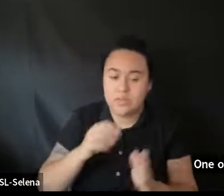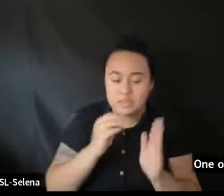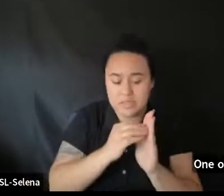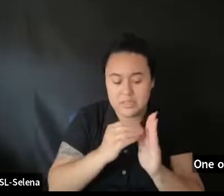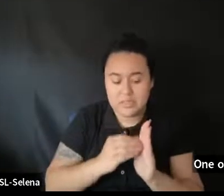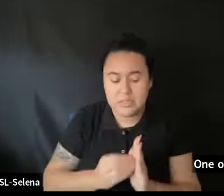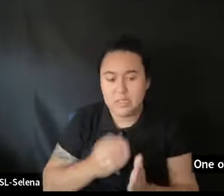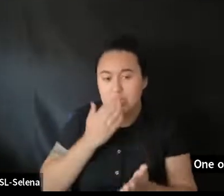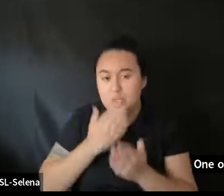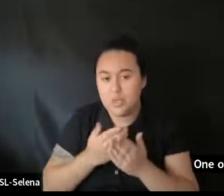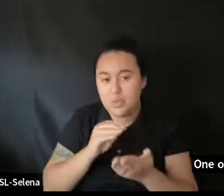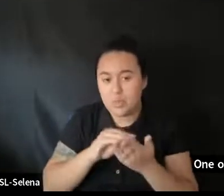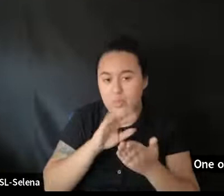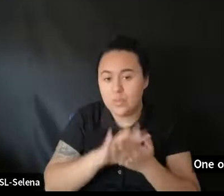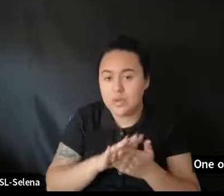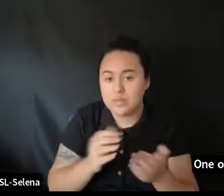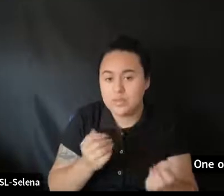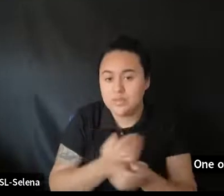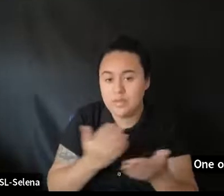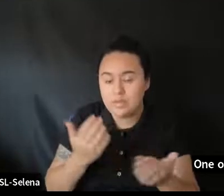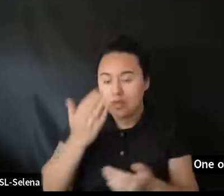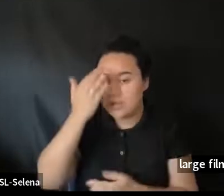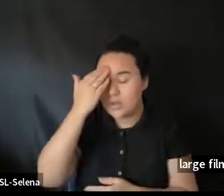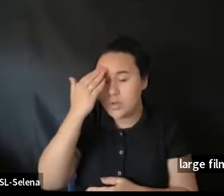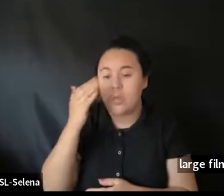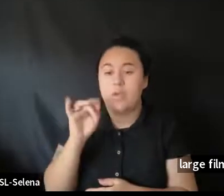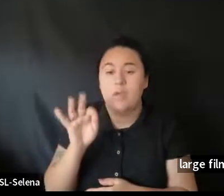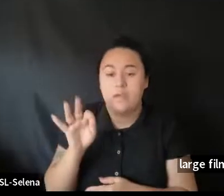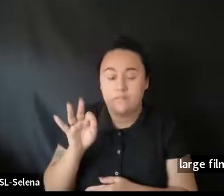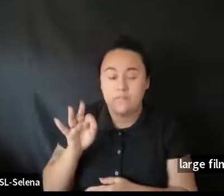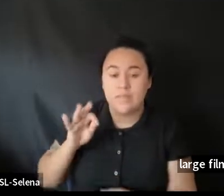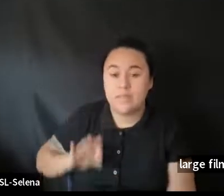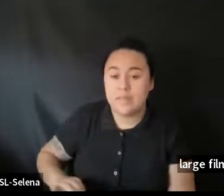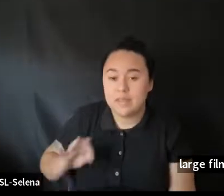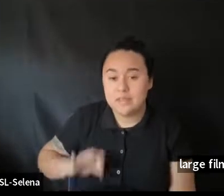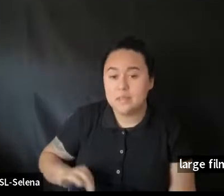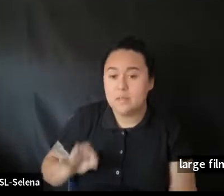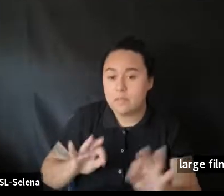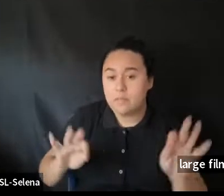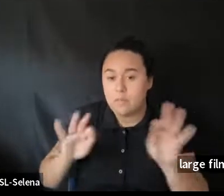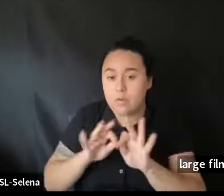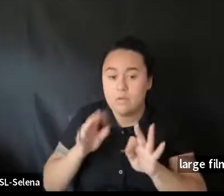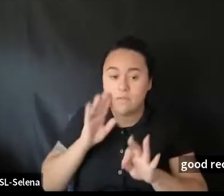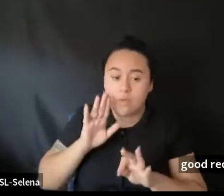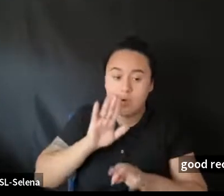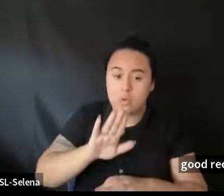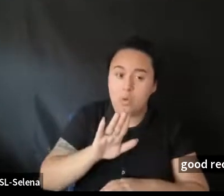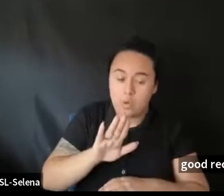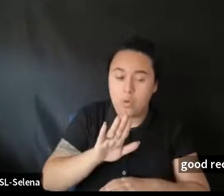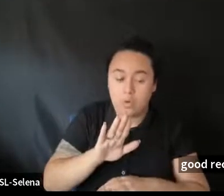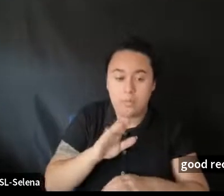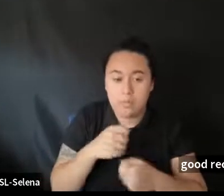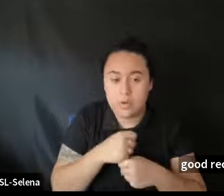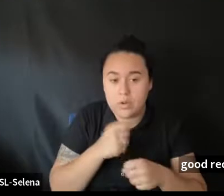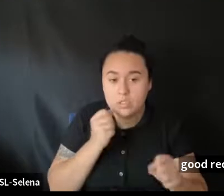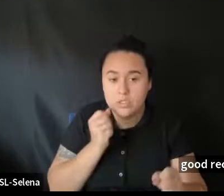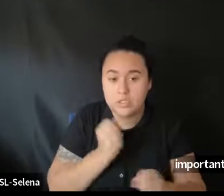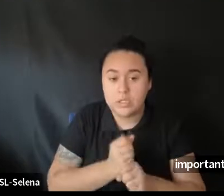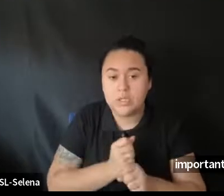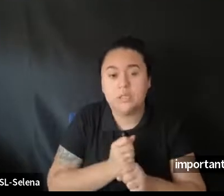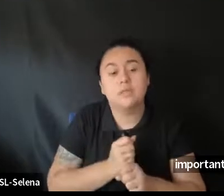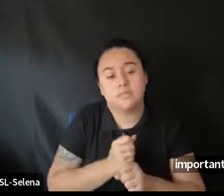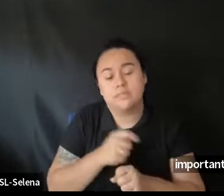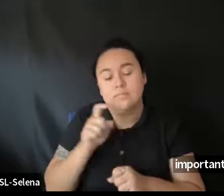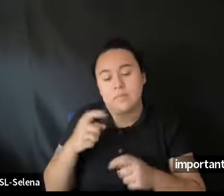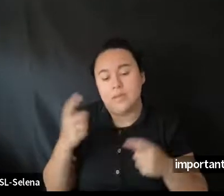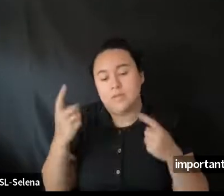Really good records. And know. That if the incentive. Is important. To your bottom line. And important. To your production. You have to